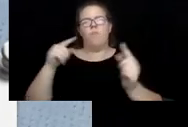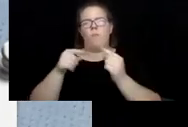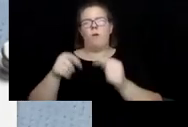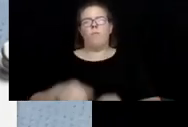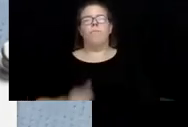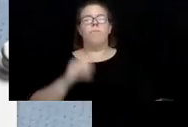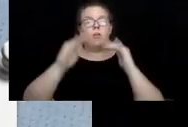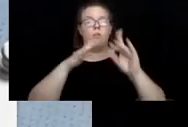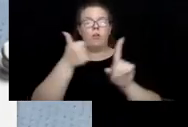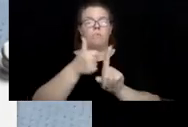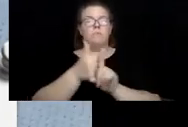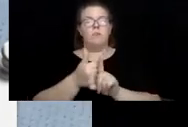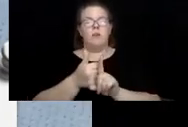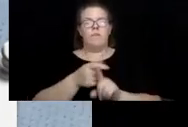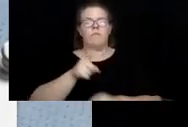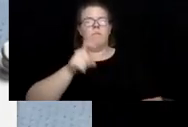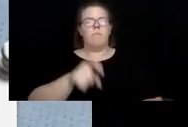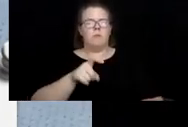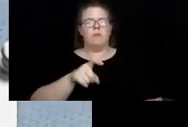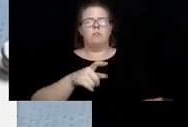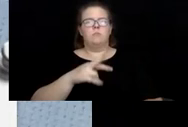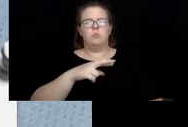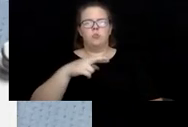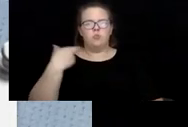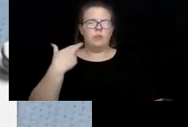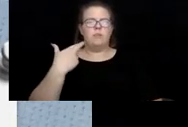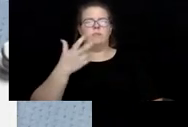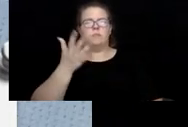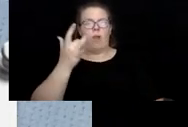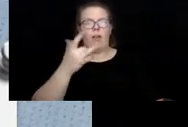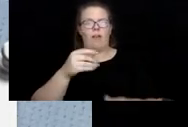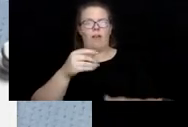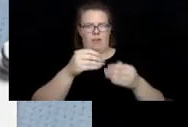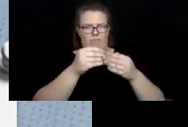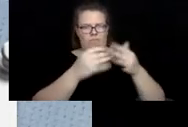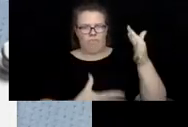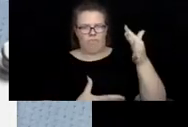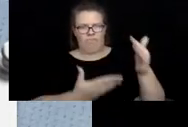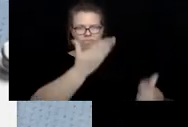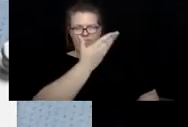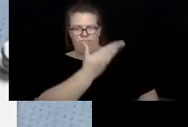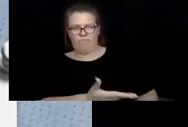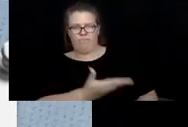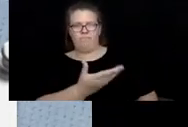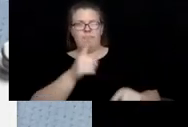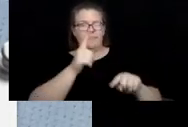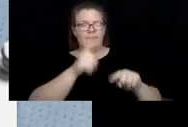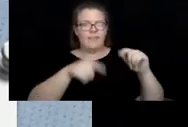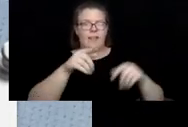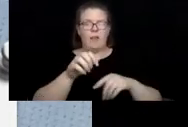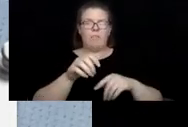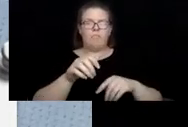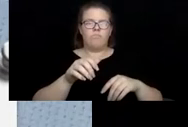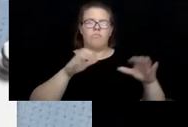must be at risk due to one or more of the following circumstances. Unable to perform